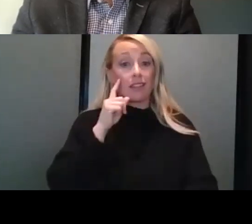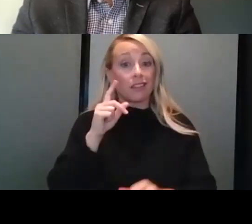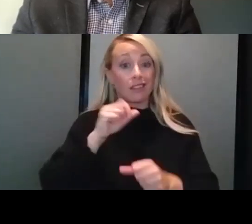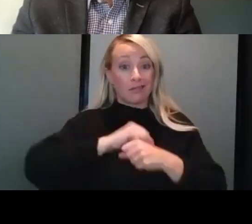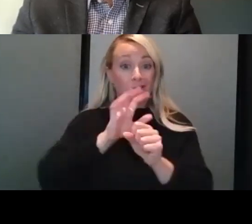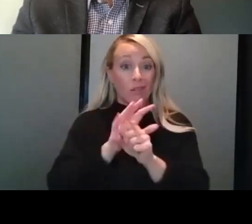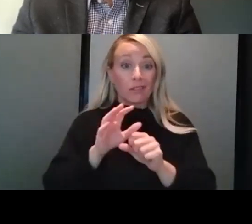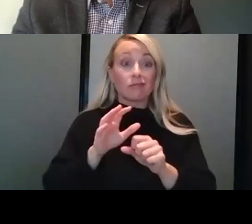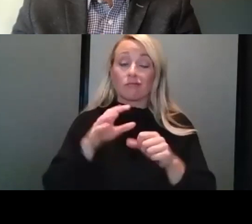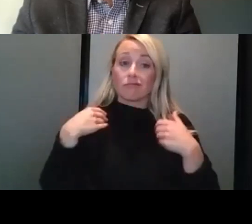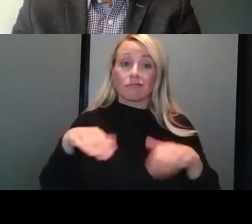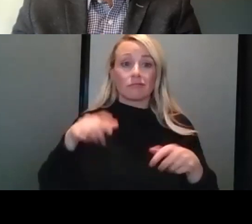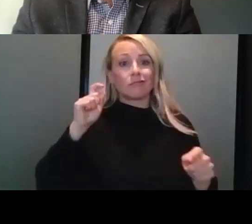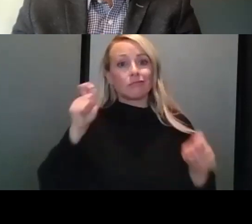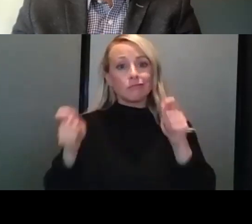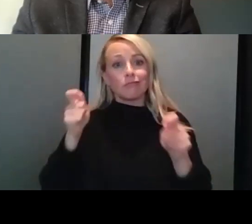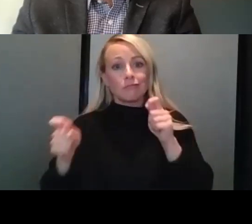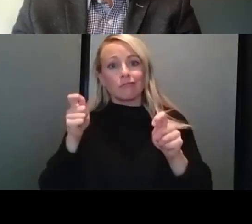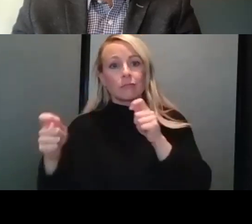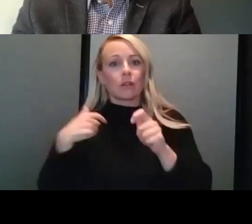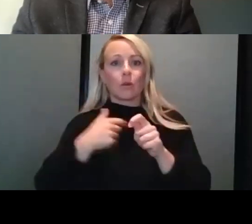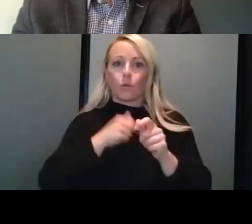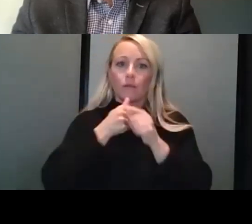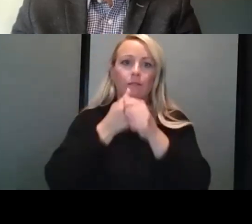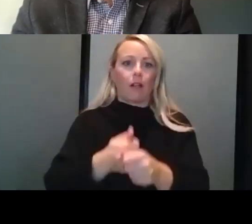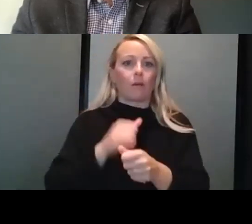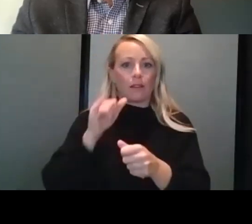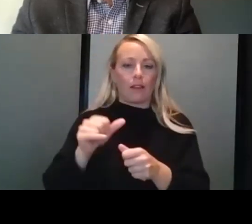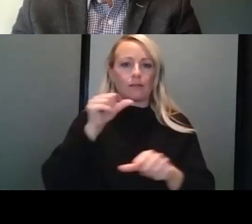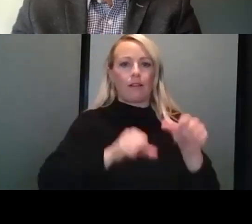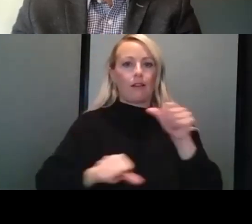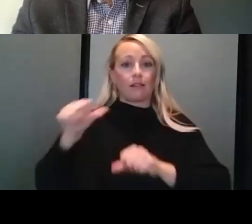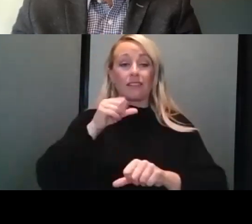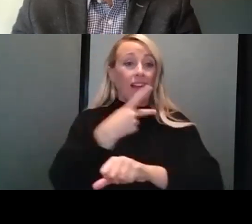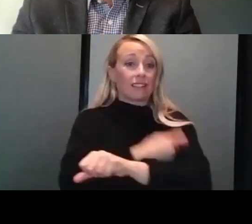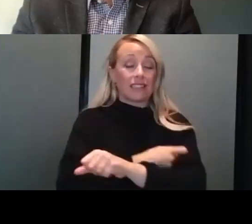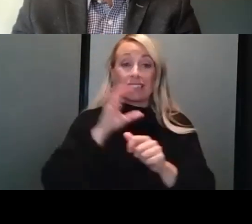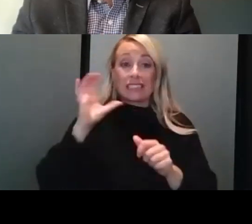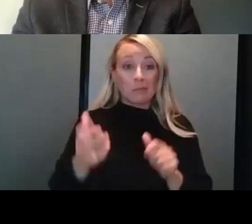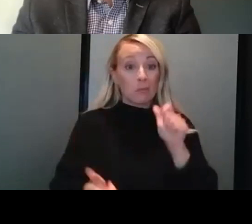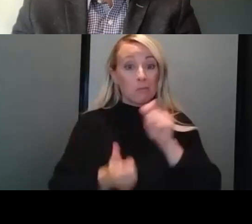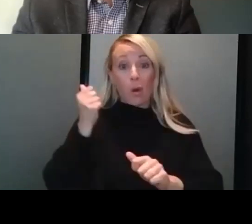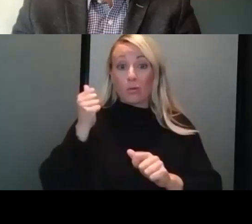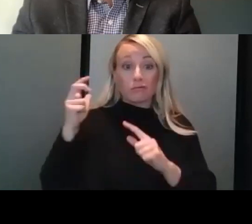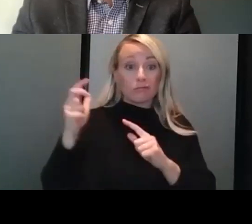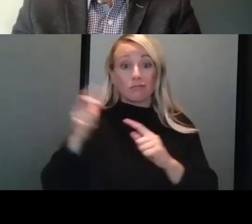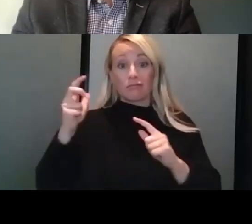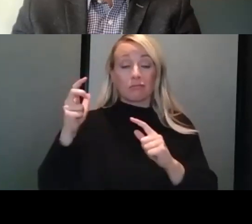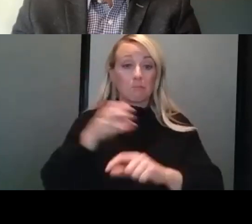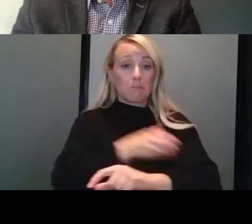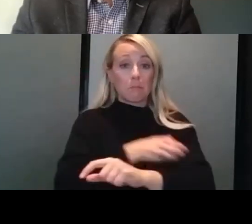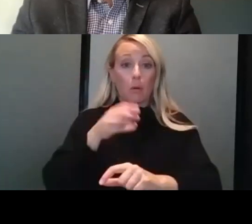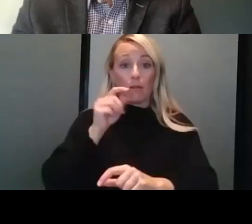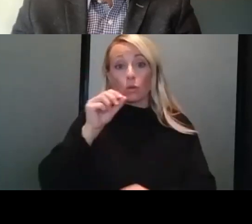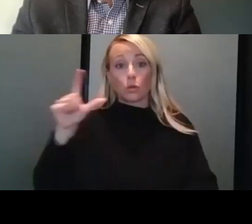constantly changing and we are following the science. Vaccines remain the most powerful tool that we have